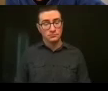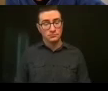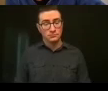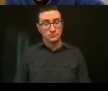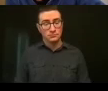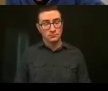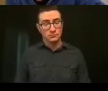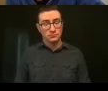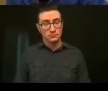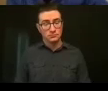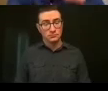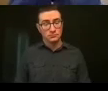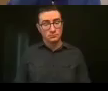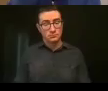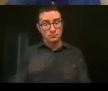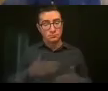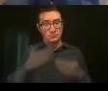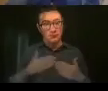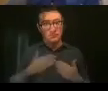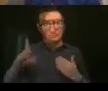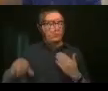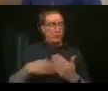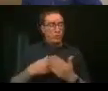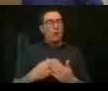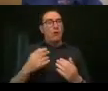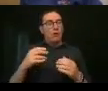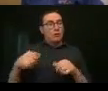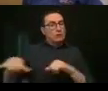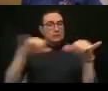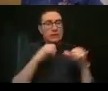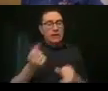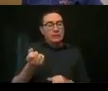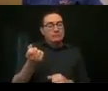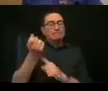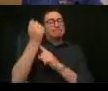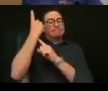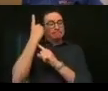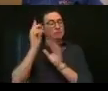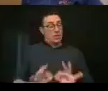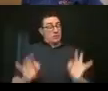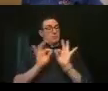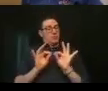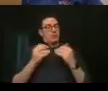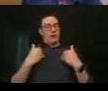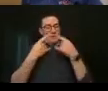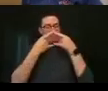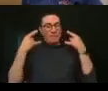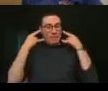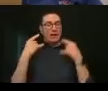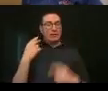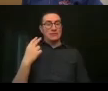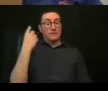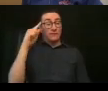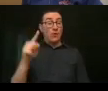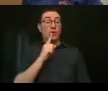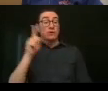having access to that. So if we have people to know that this is very important for